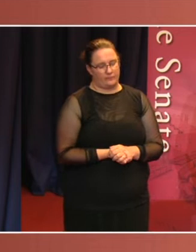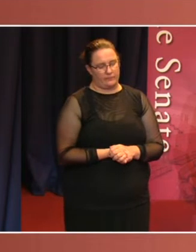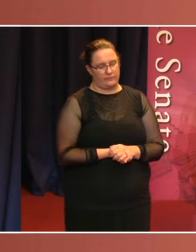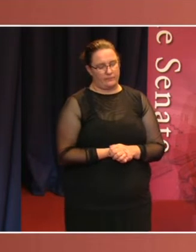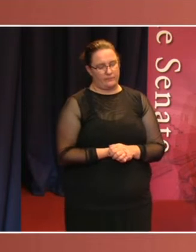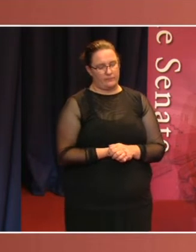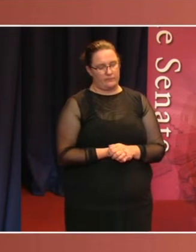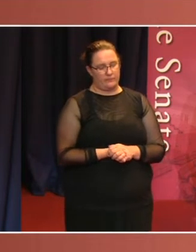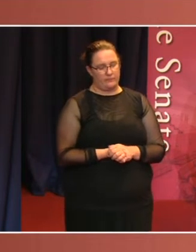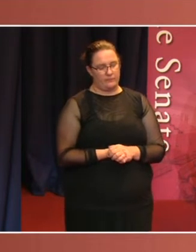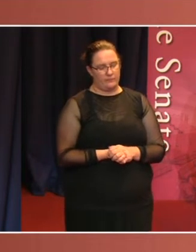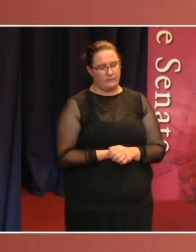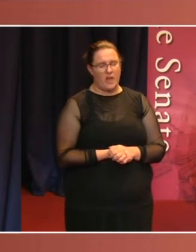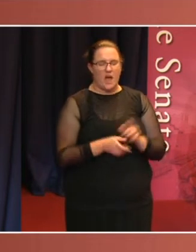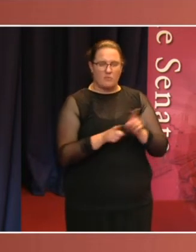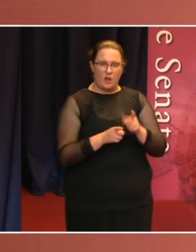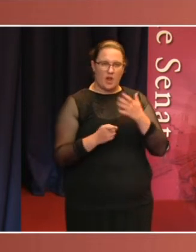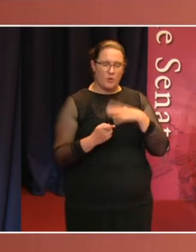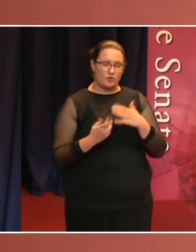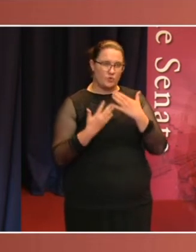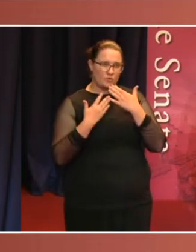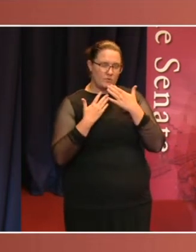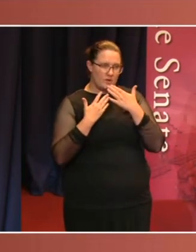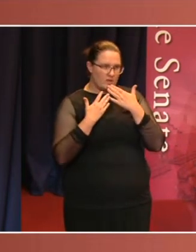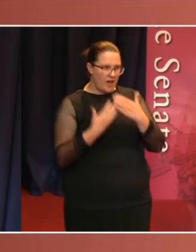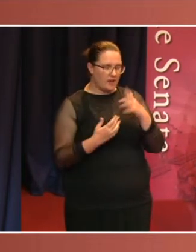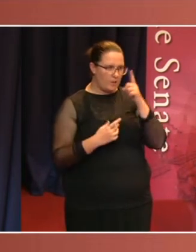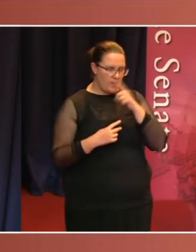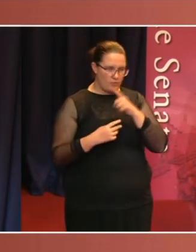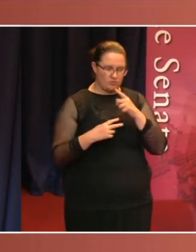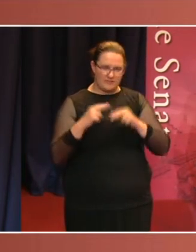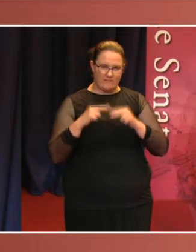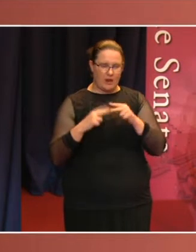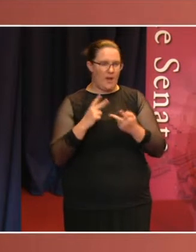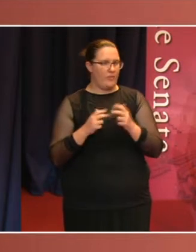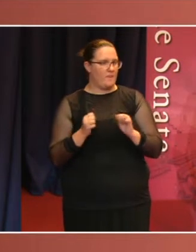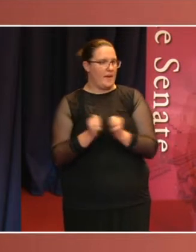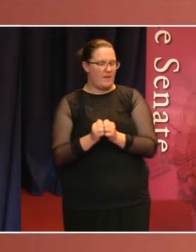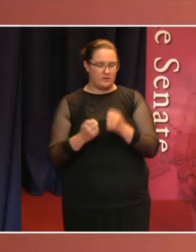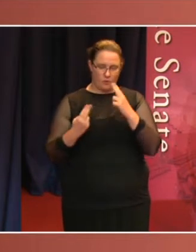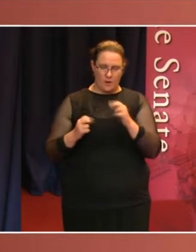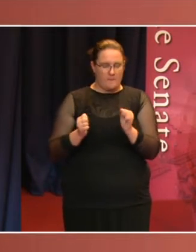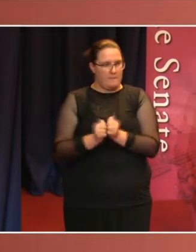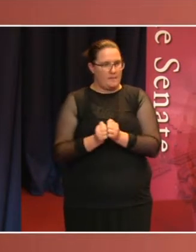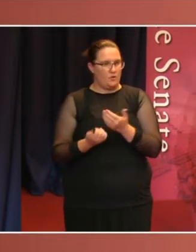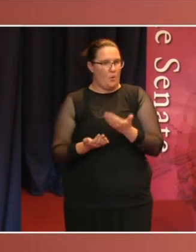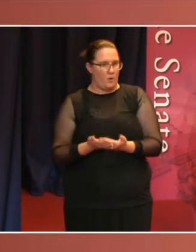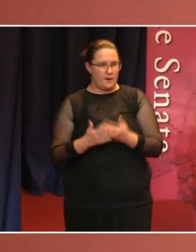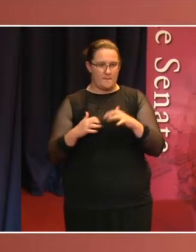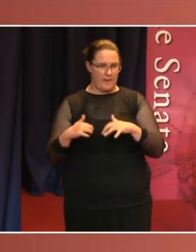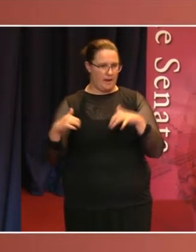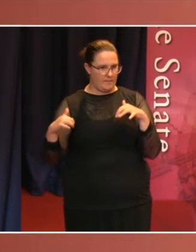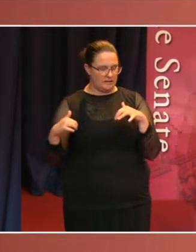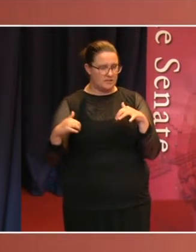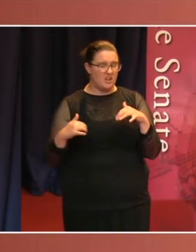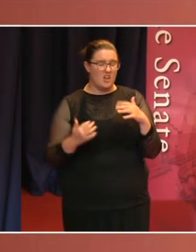the Papers on Parliament series. By my count, our original paper cites 15 articles from